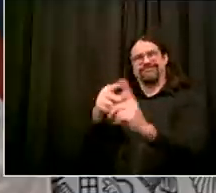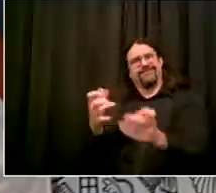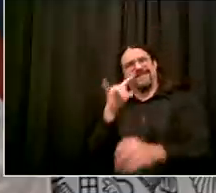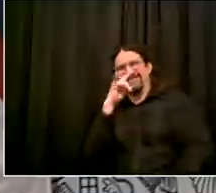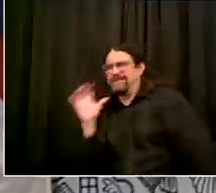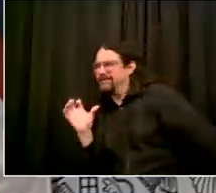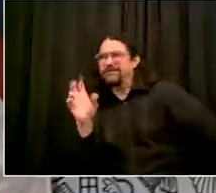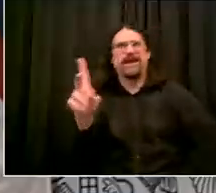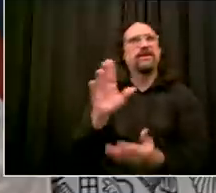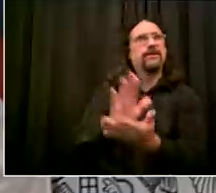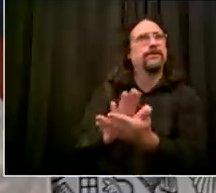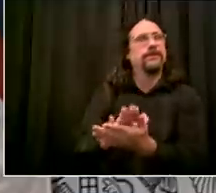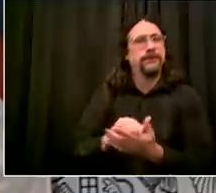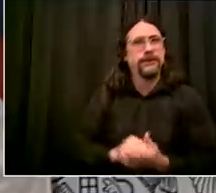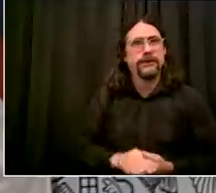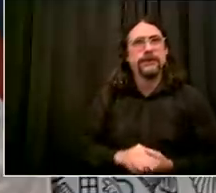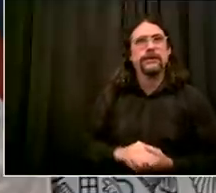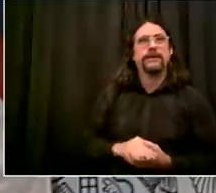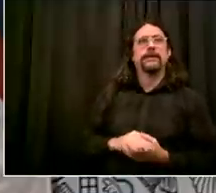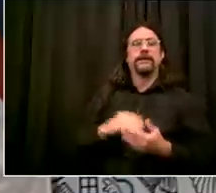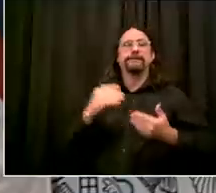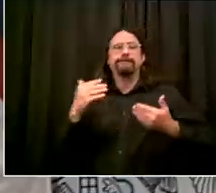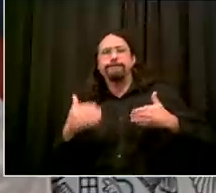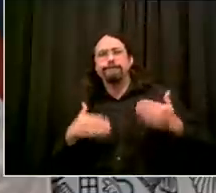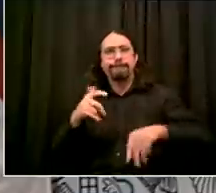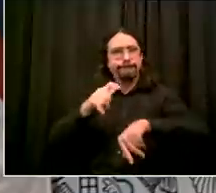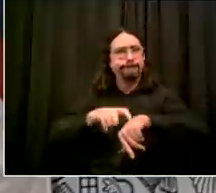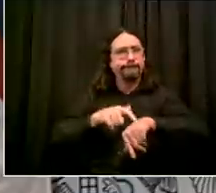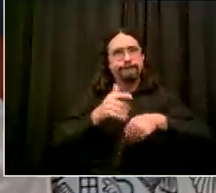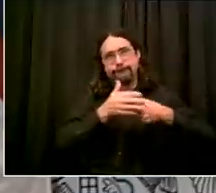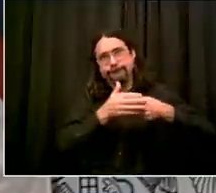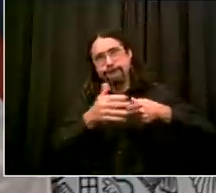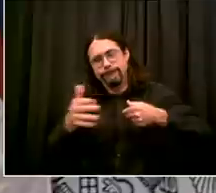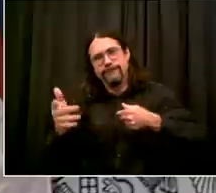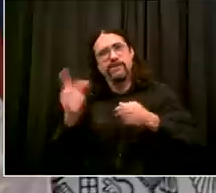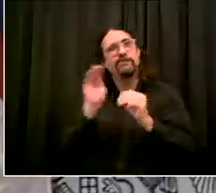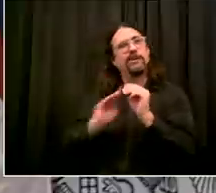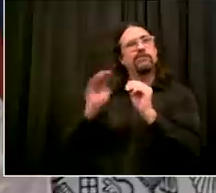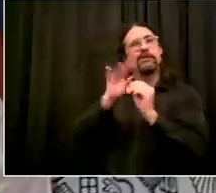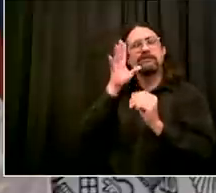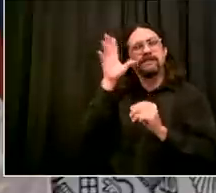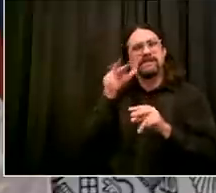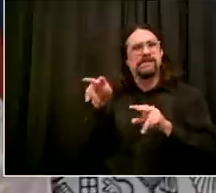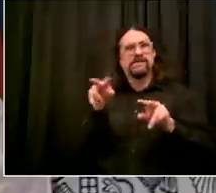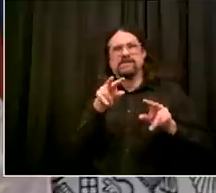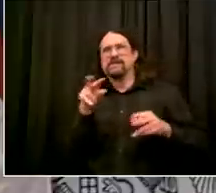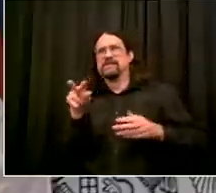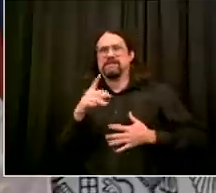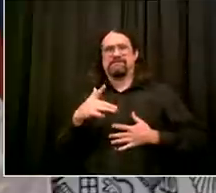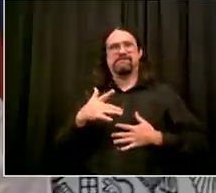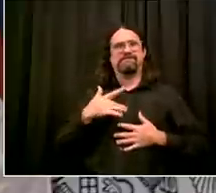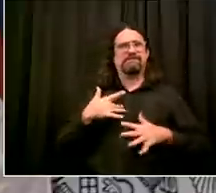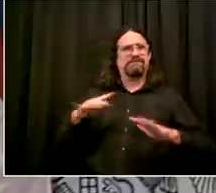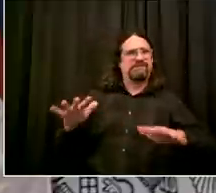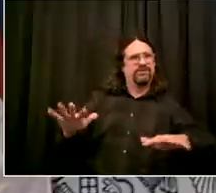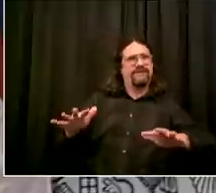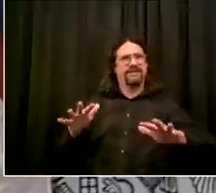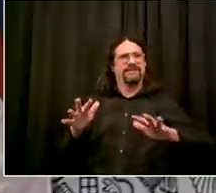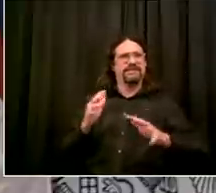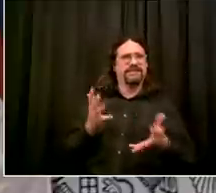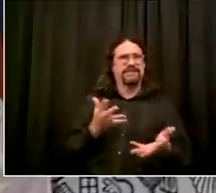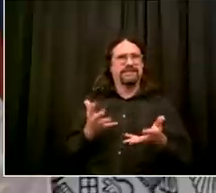of information a lot of clarity I also honestly think there was a lot of misinformation coming from all over that probably made parents more